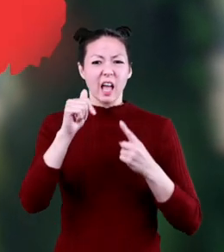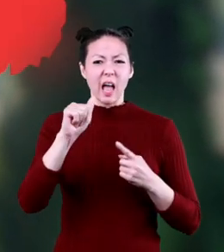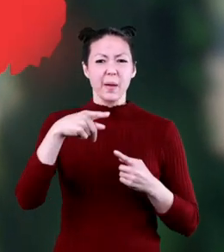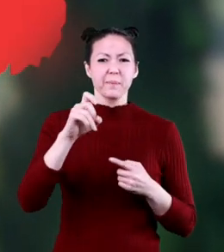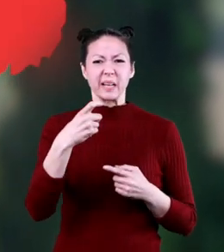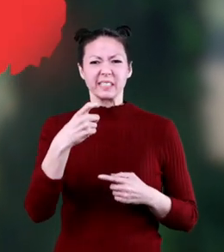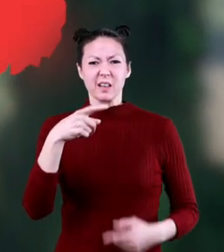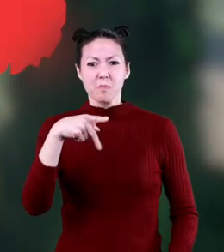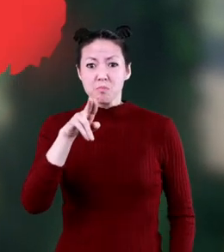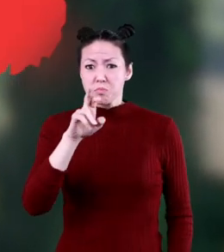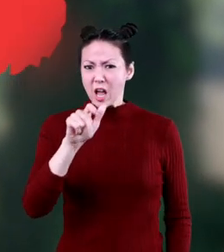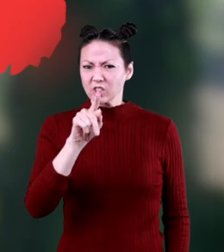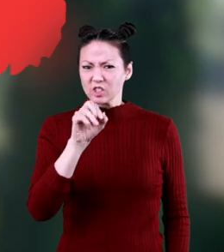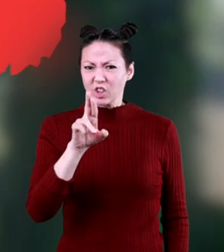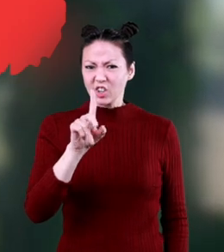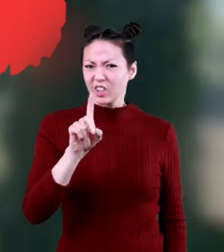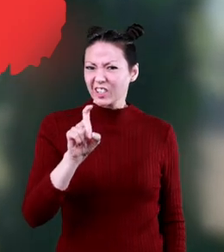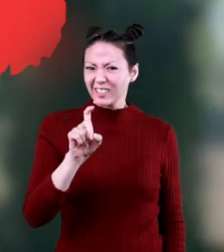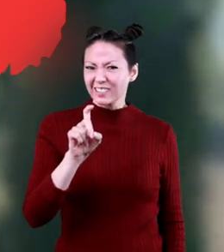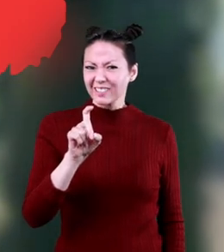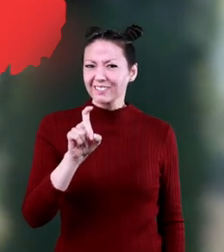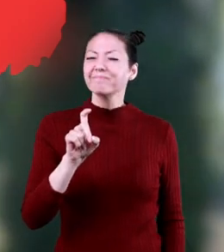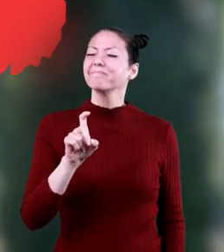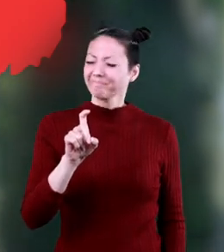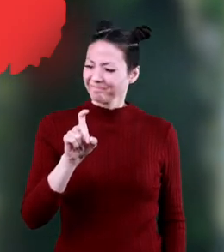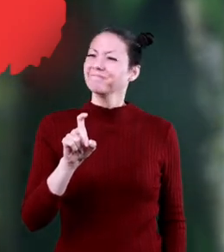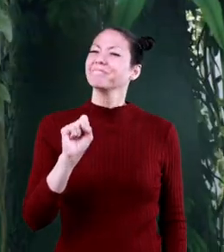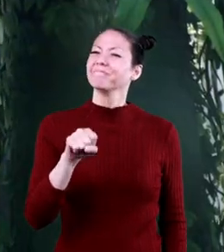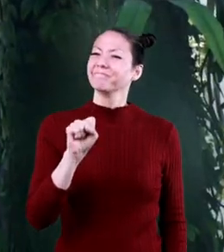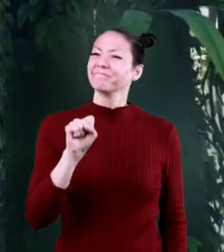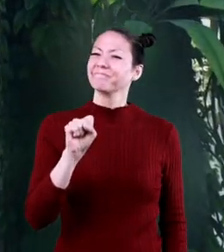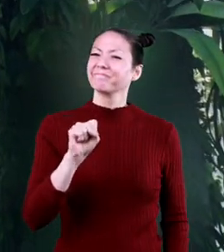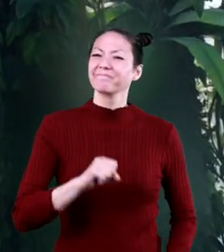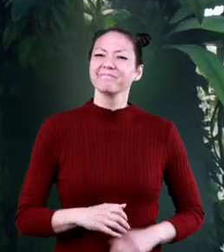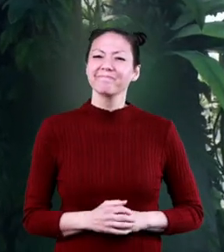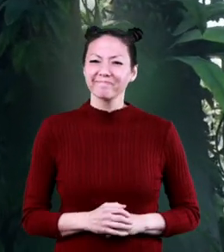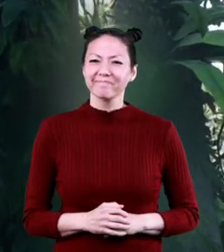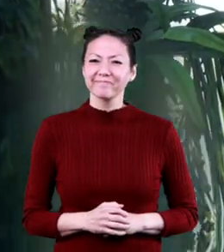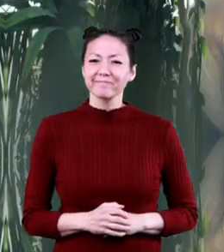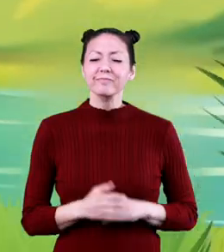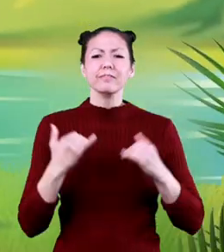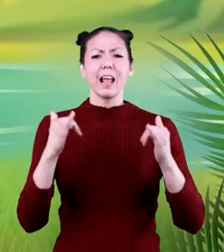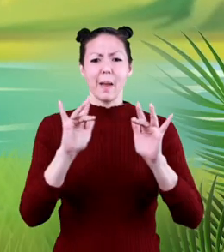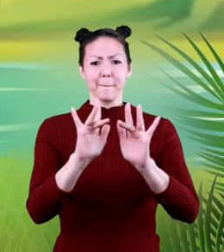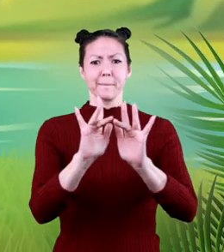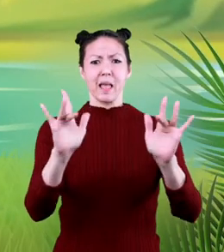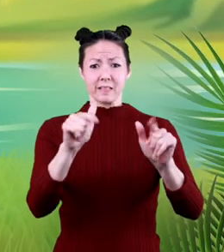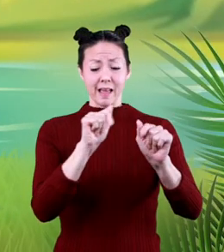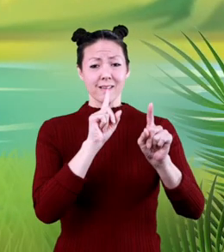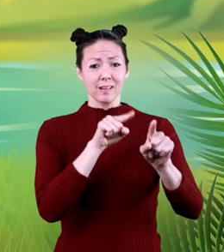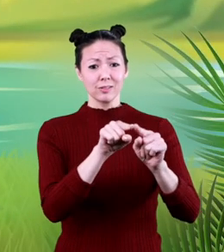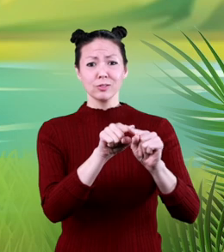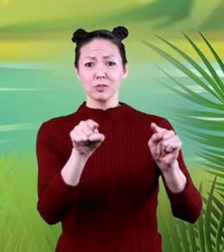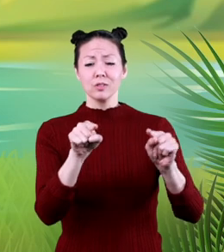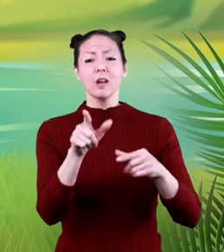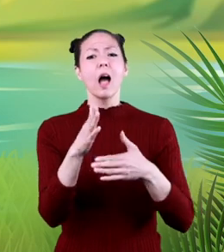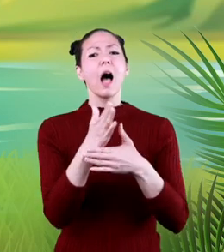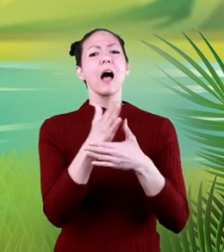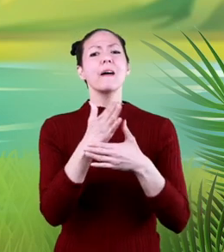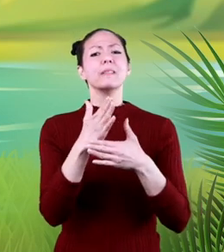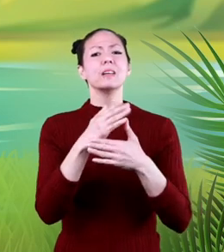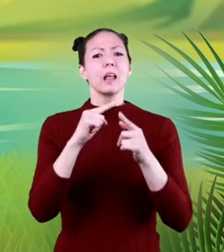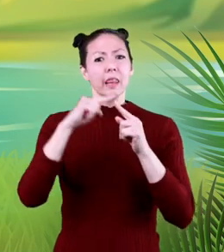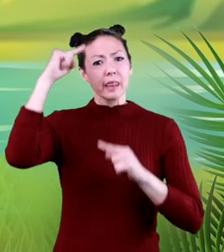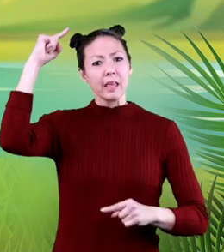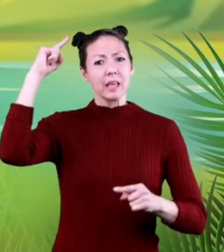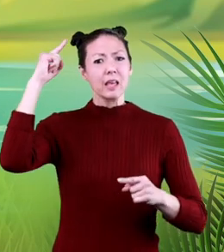considered to be an apex predator. True! Fill in the blank. The